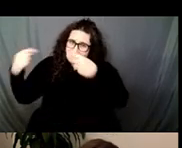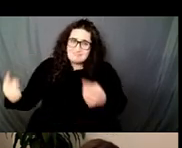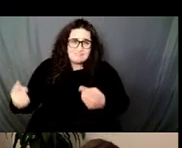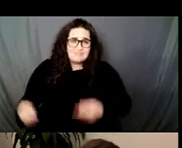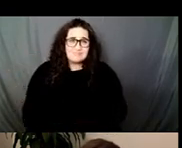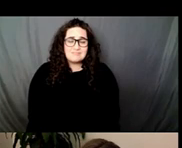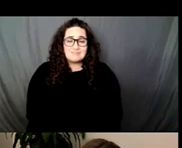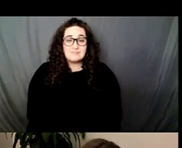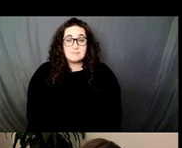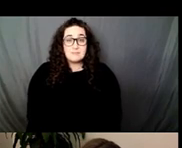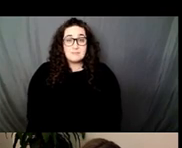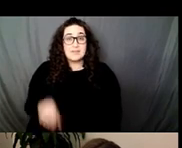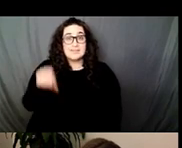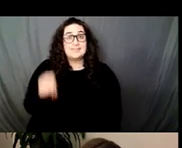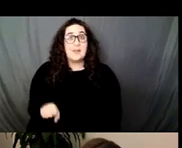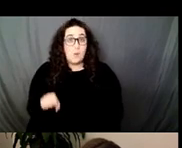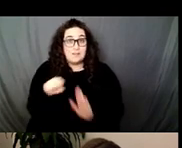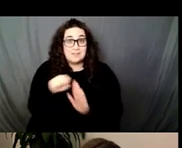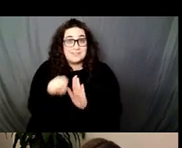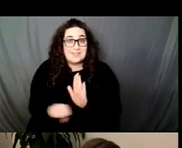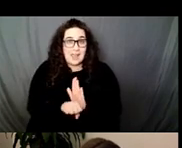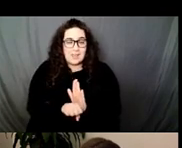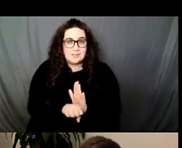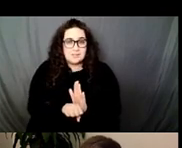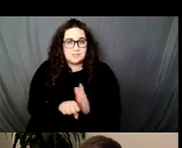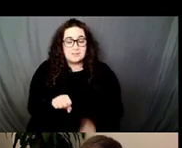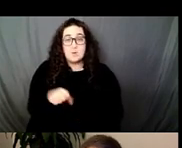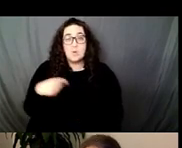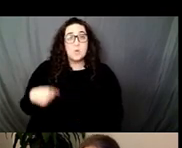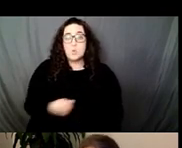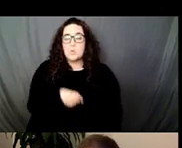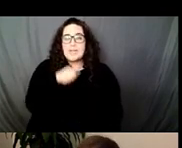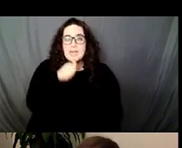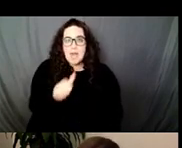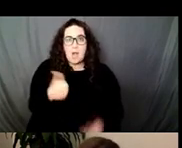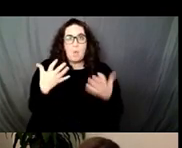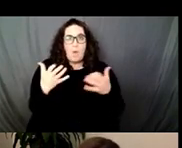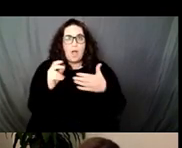the southern border states will say, we didn't cross the border, the border crossed us.